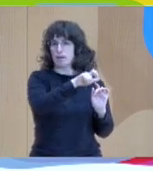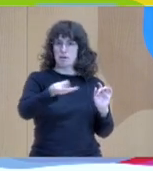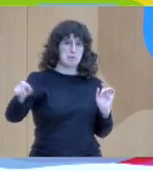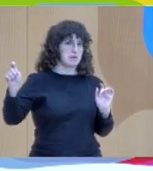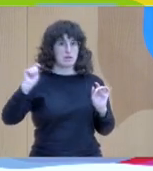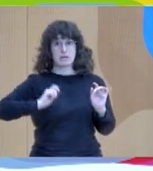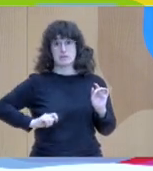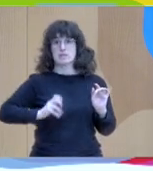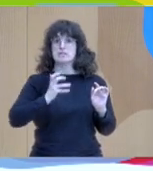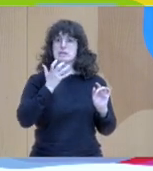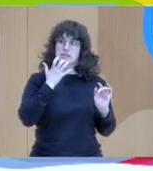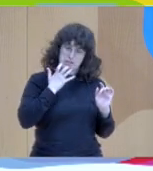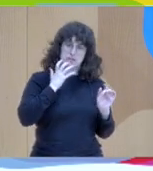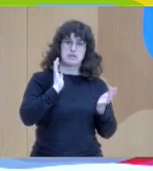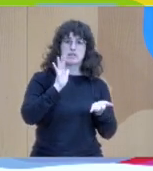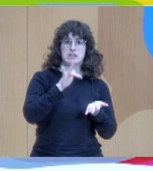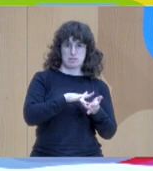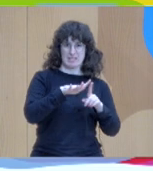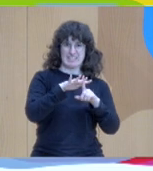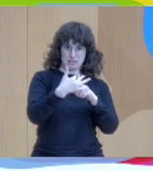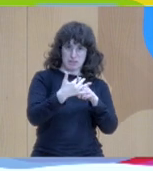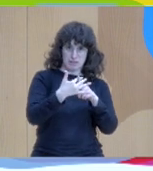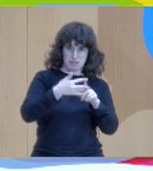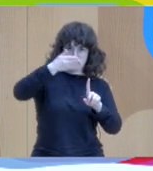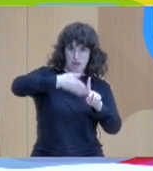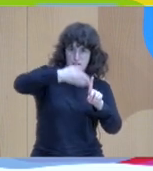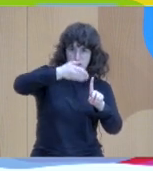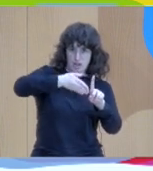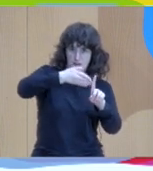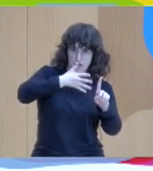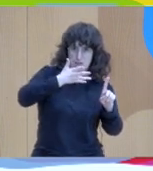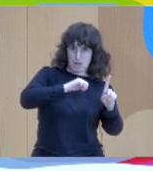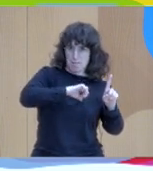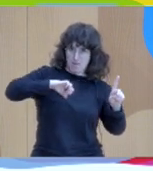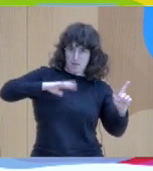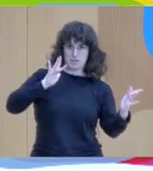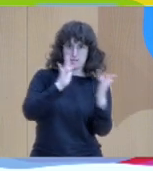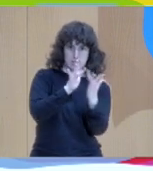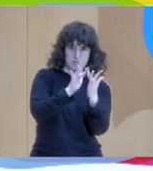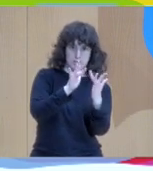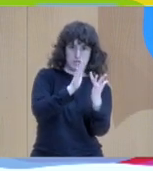connection through their work. because if you anticipate